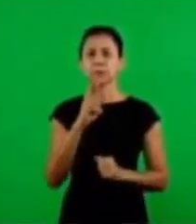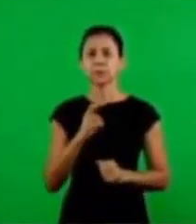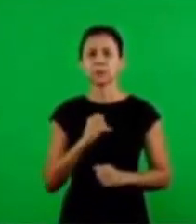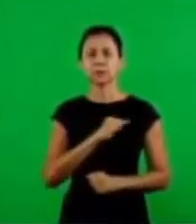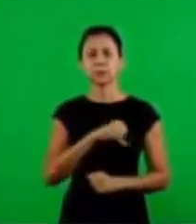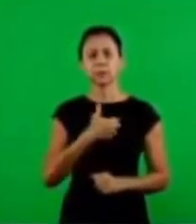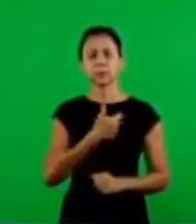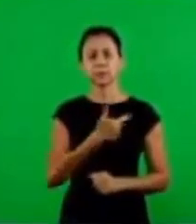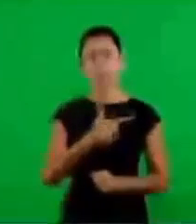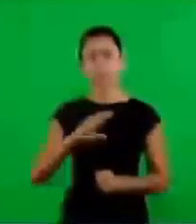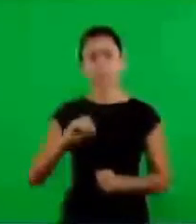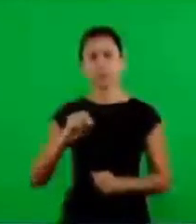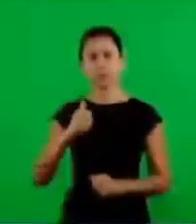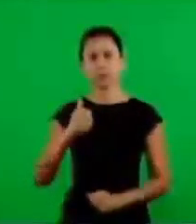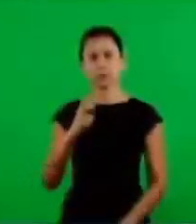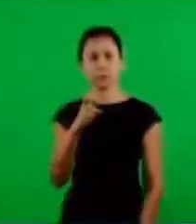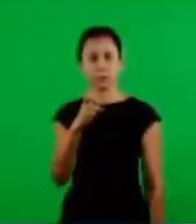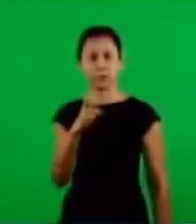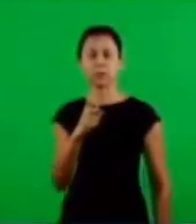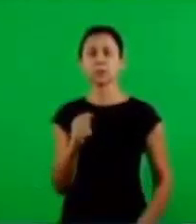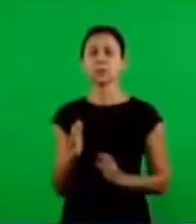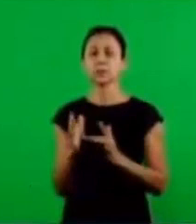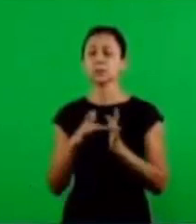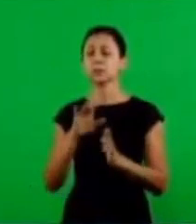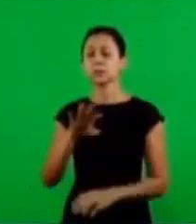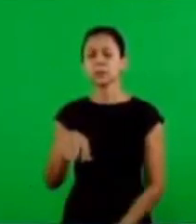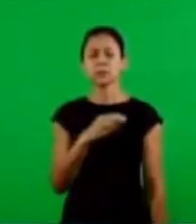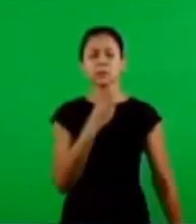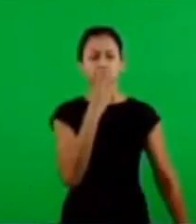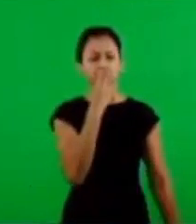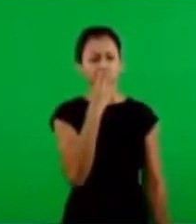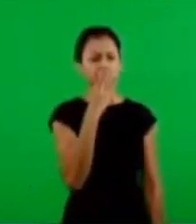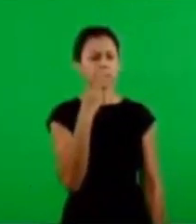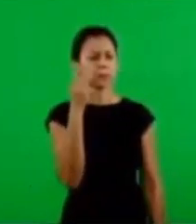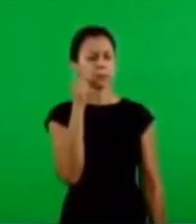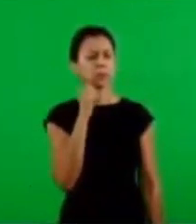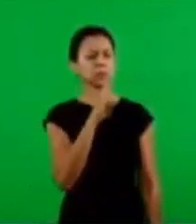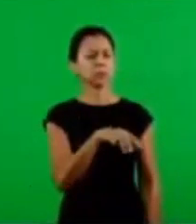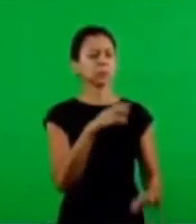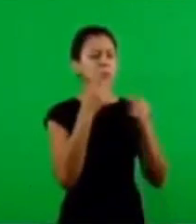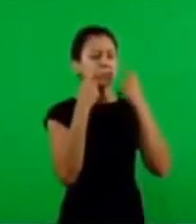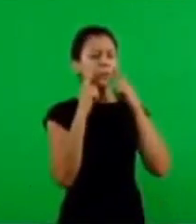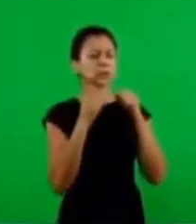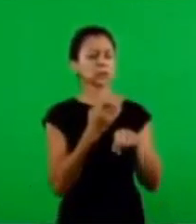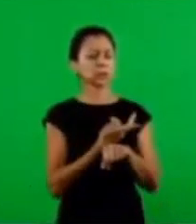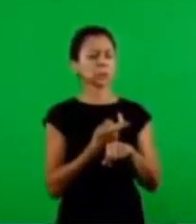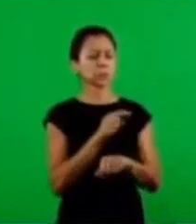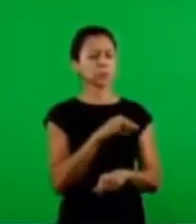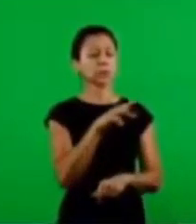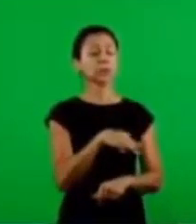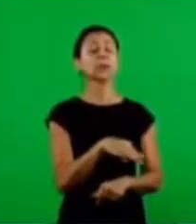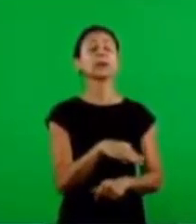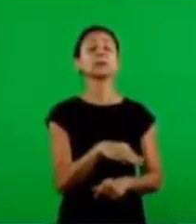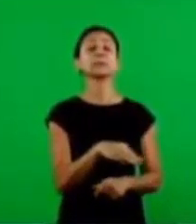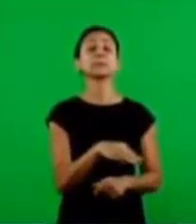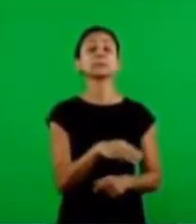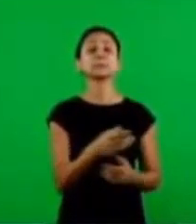abide with you forever. And the answer, Jesus said to her, Woman, why are you weeping?